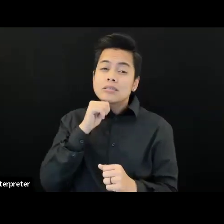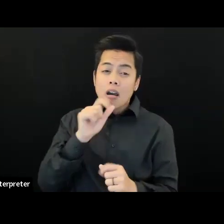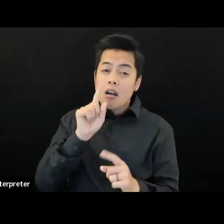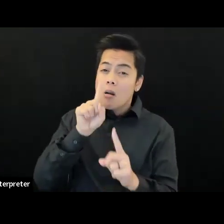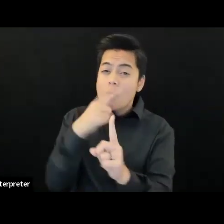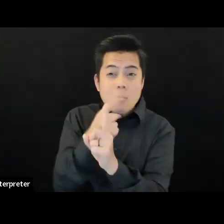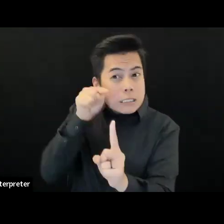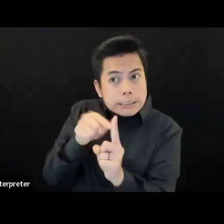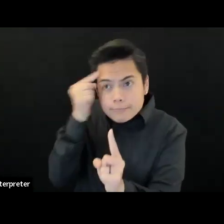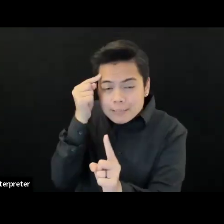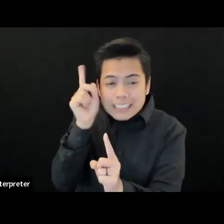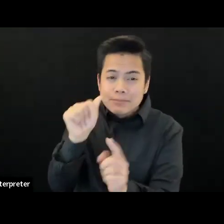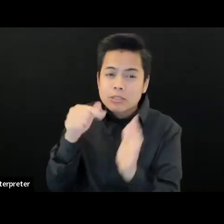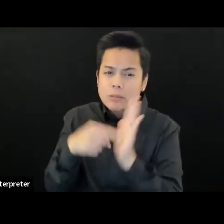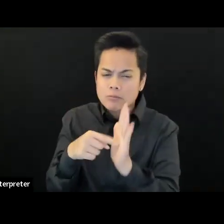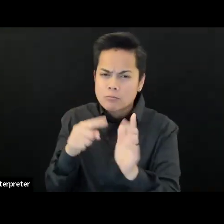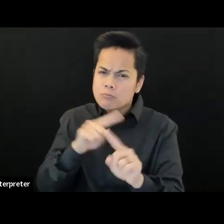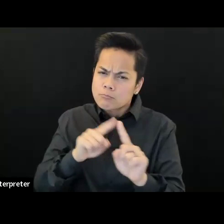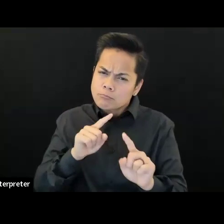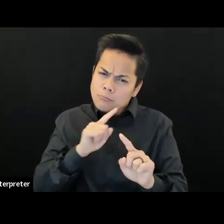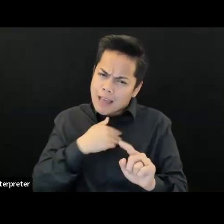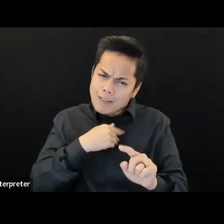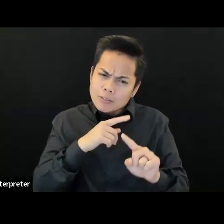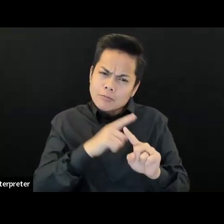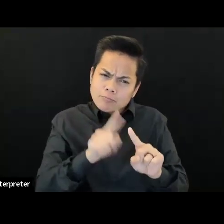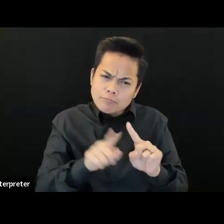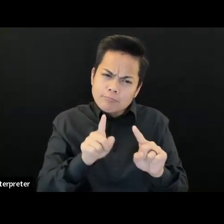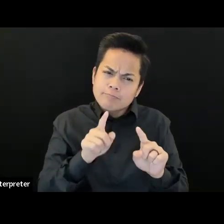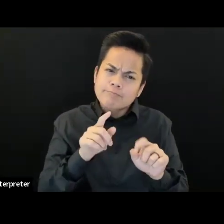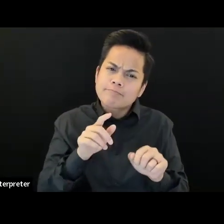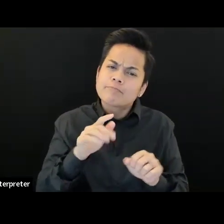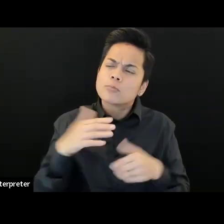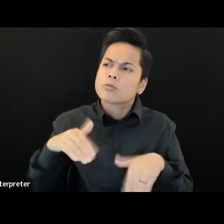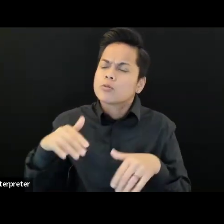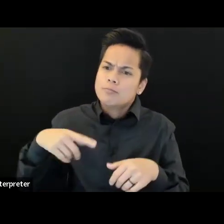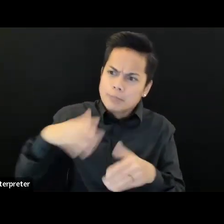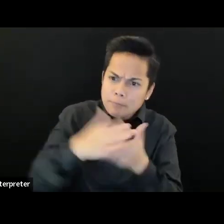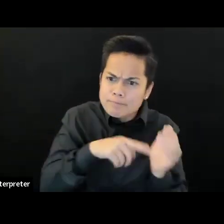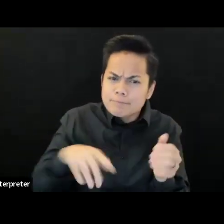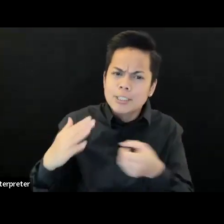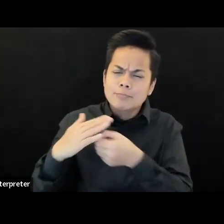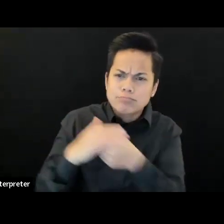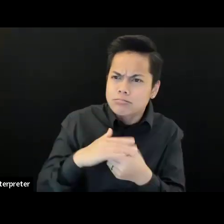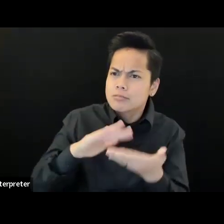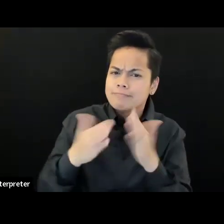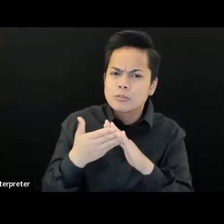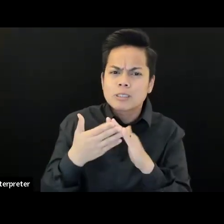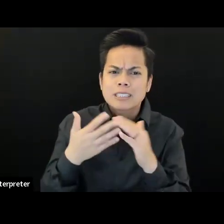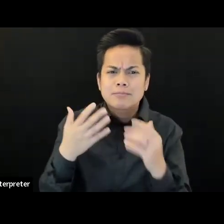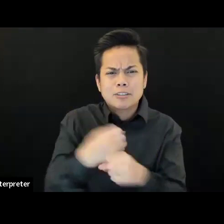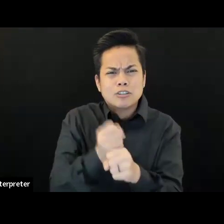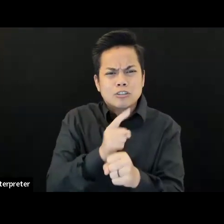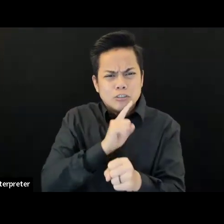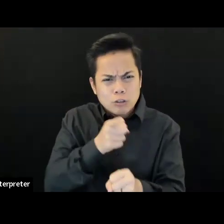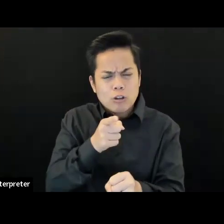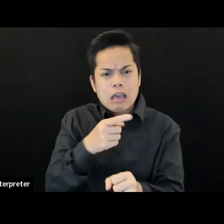marginalized communities that we mentioned in the focus groups, we're trying to make sure that we have, uh, representation from